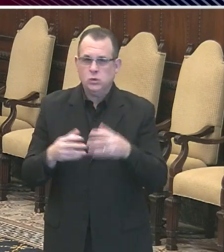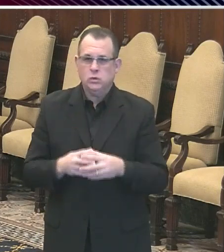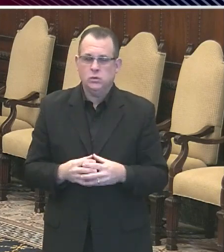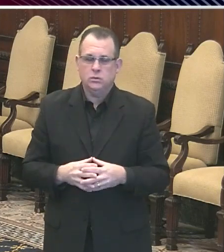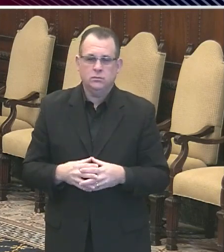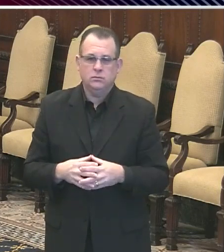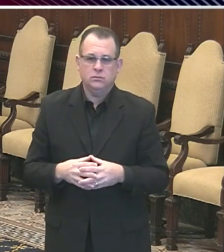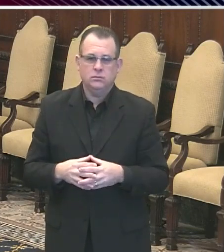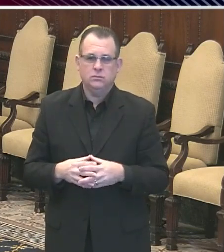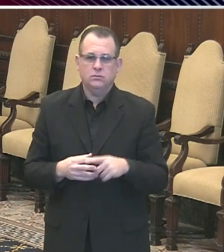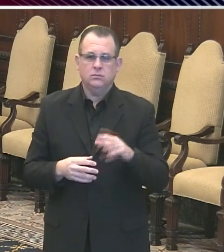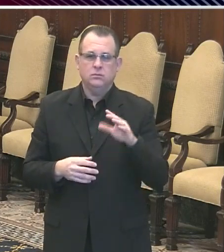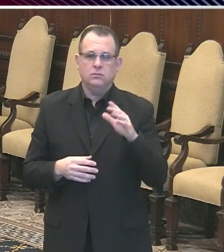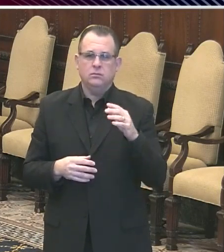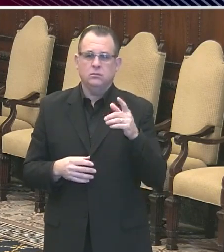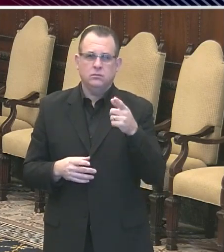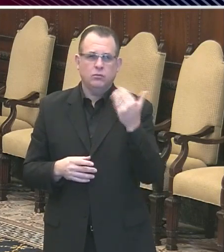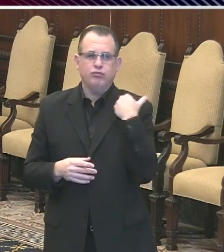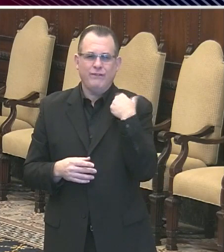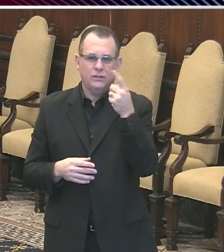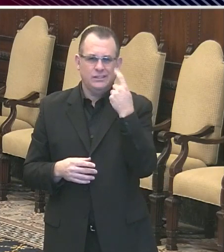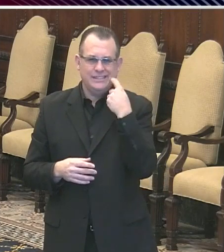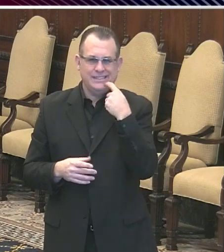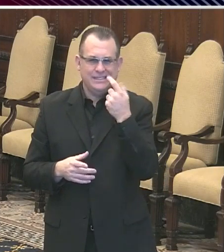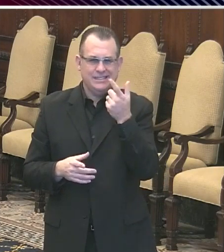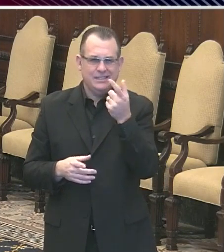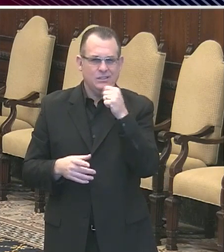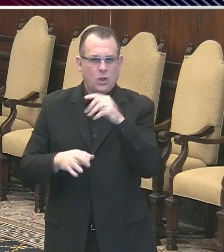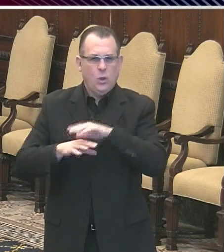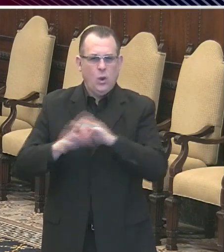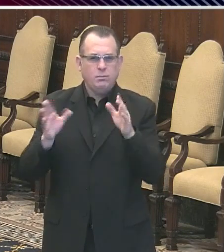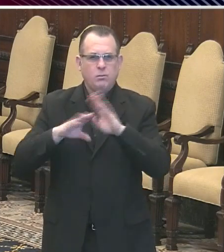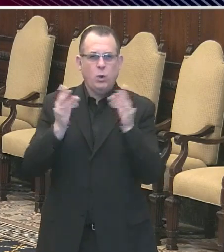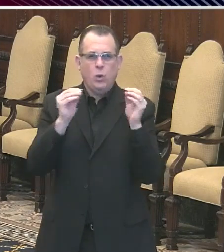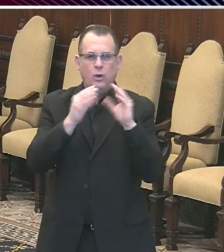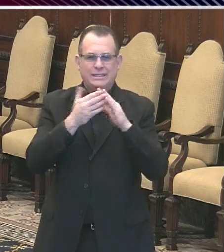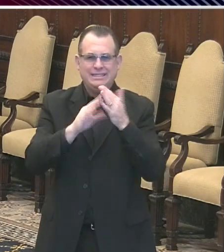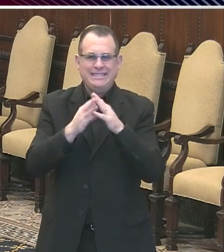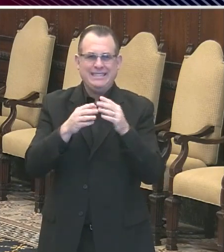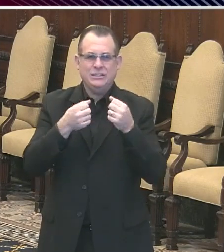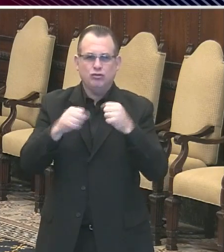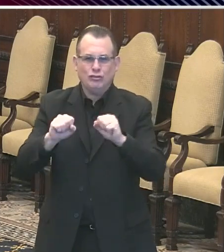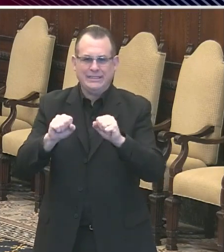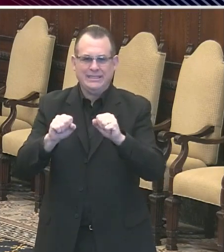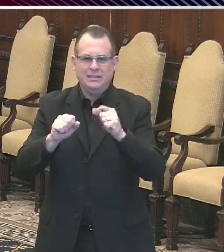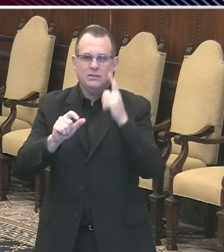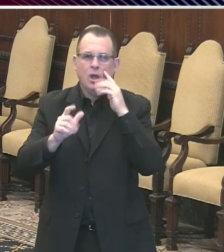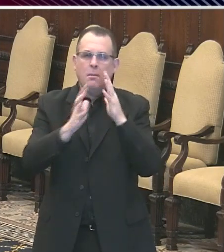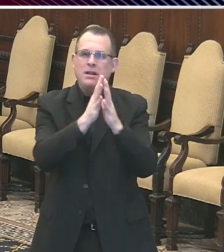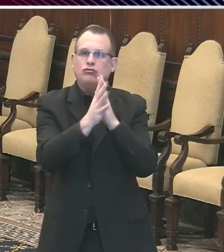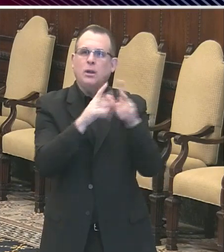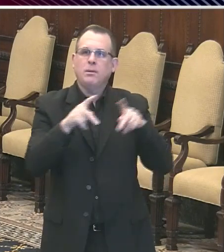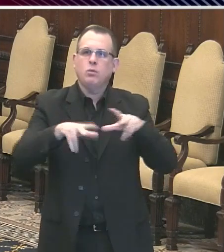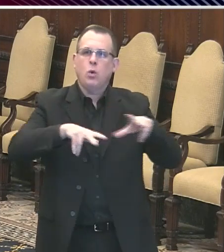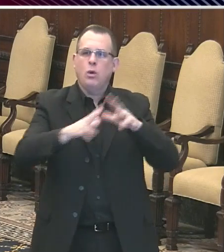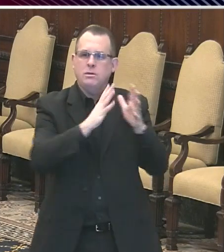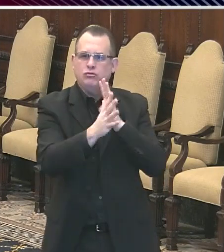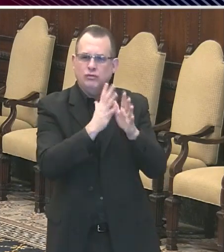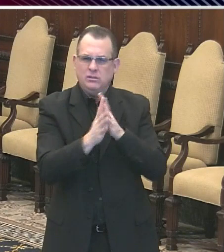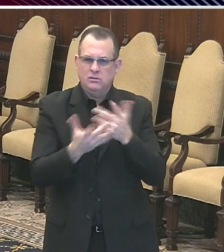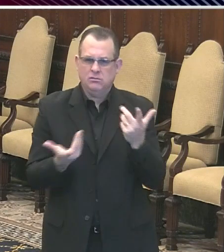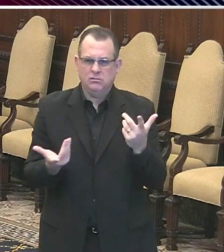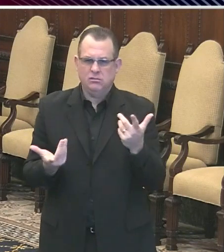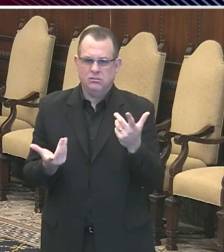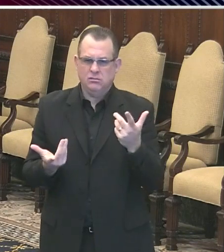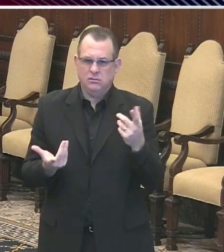declined to open more city streets for pedestrians by closing them off to cars. But New York City just added 40 more miles of